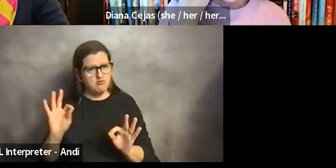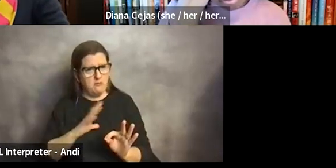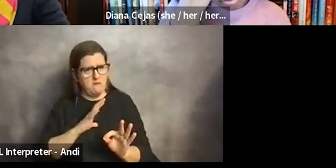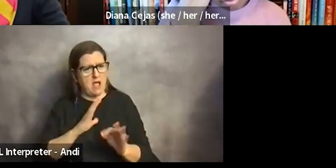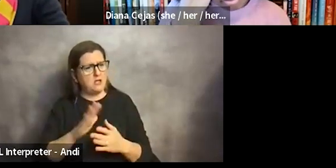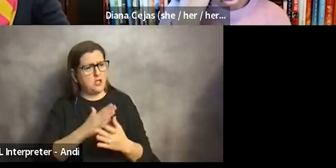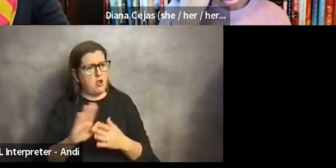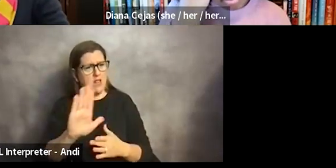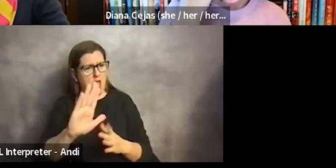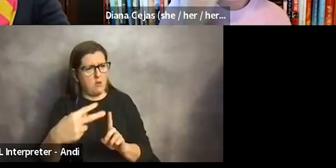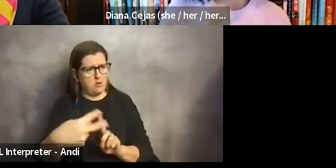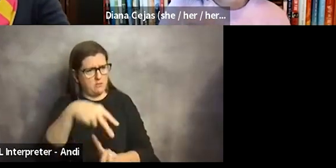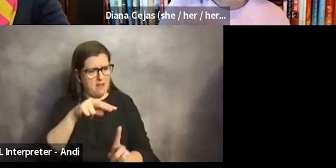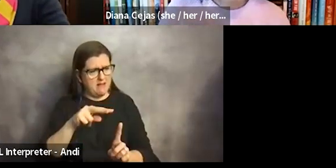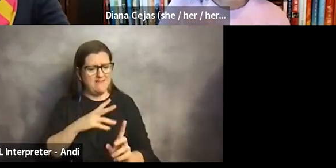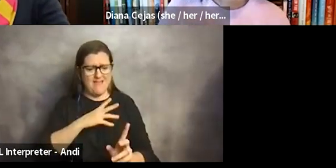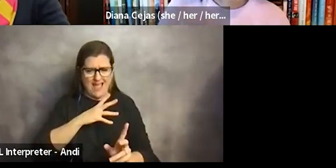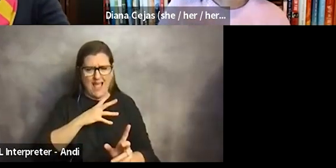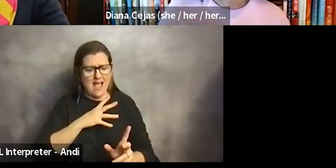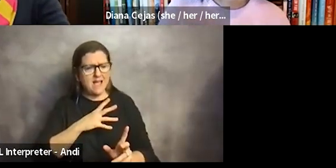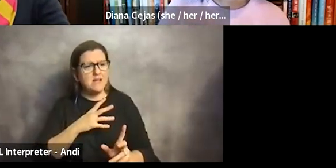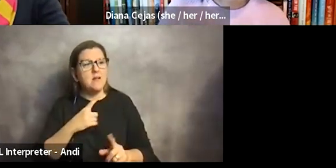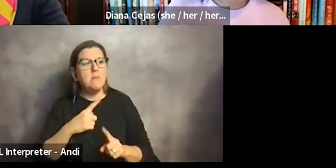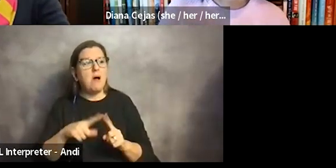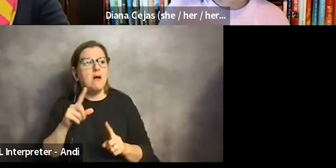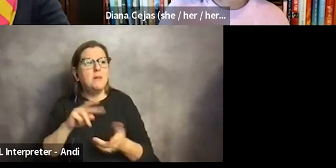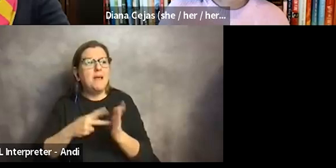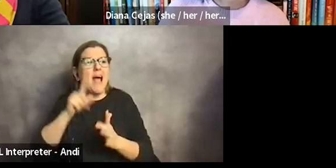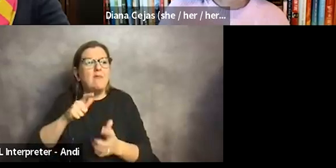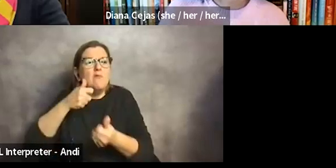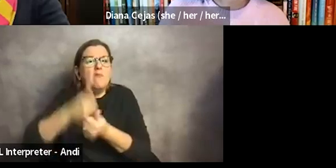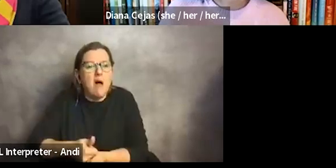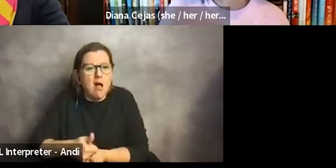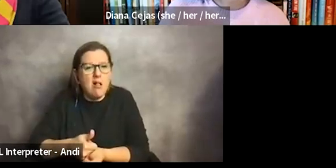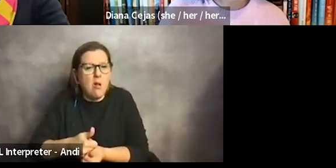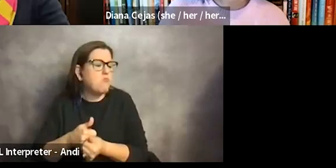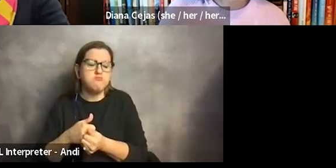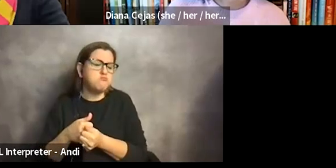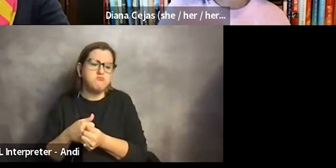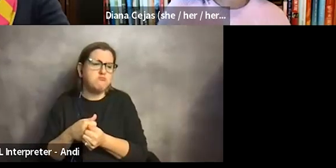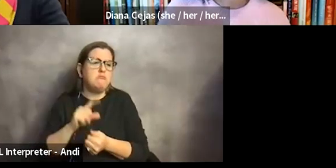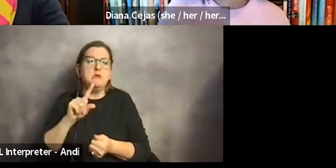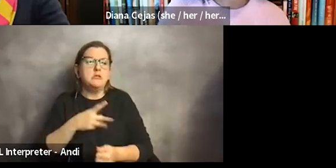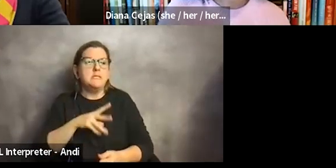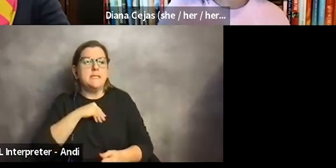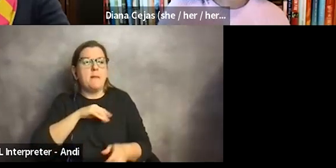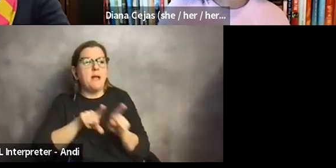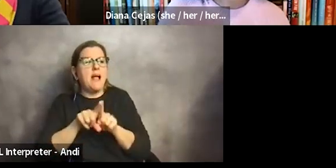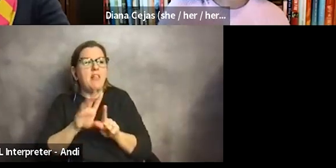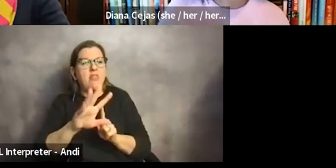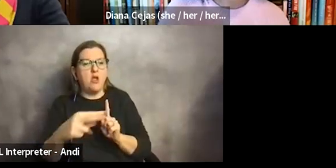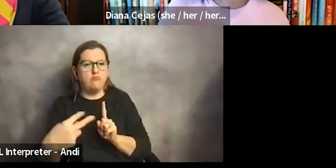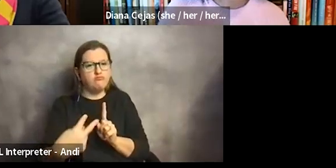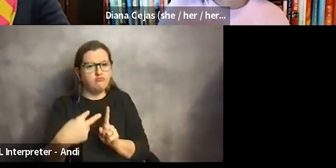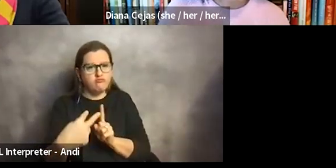perspective and it's good to hear other people's perspectives, but they're just that they are perspectives that that person